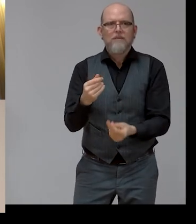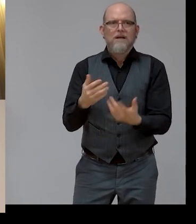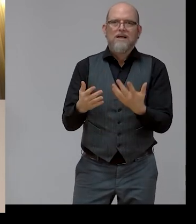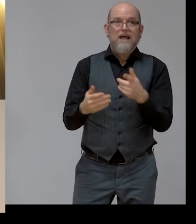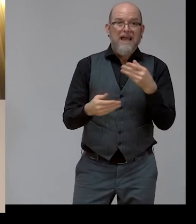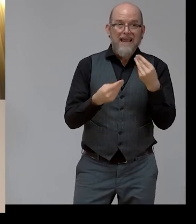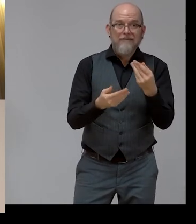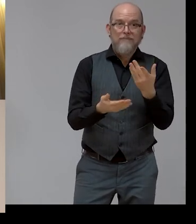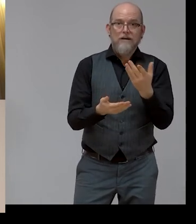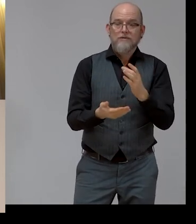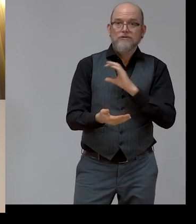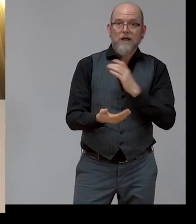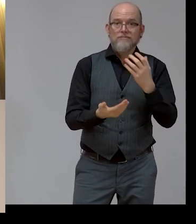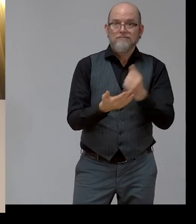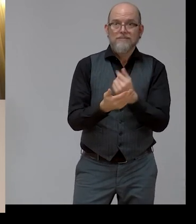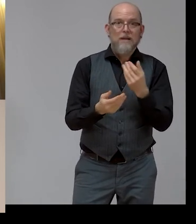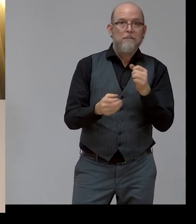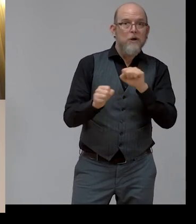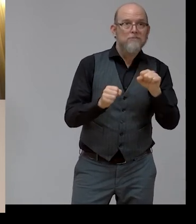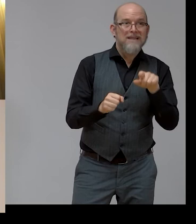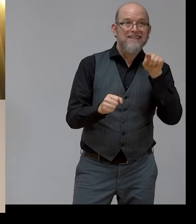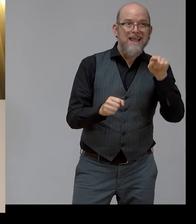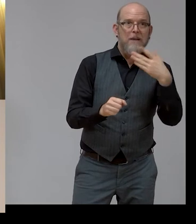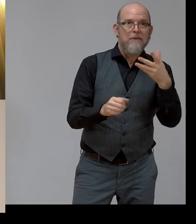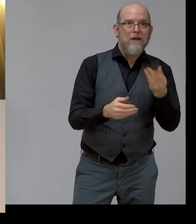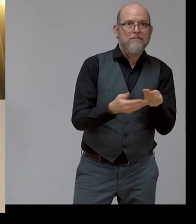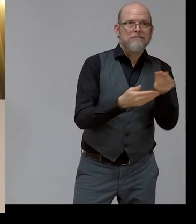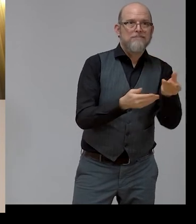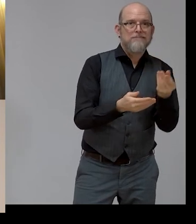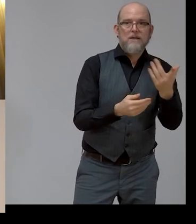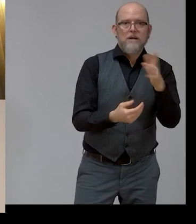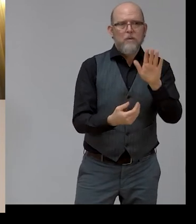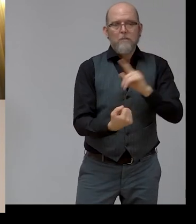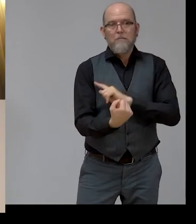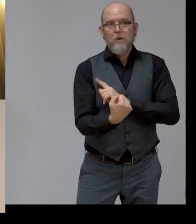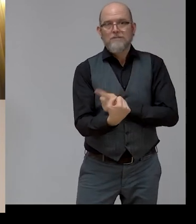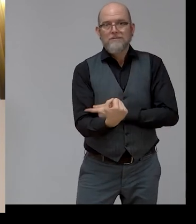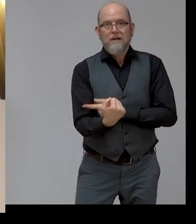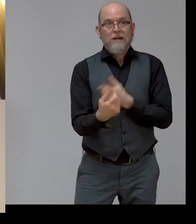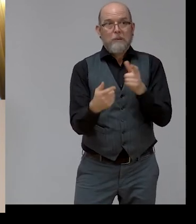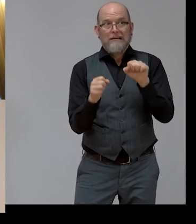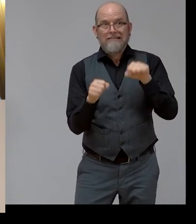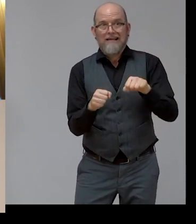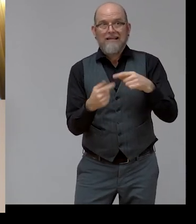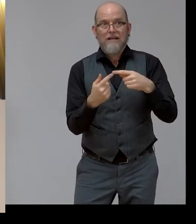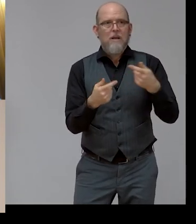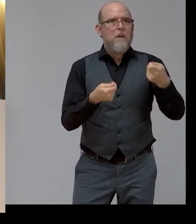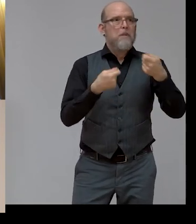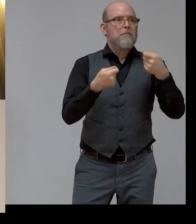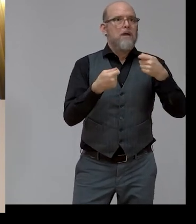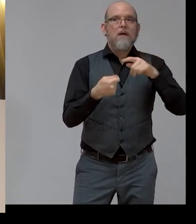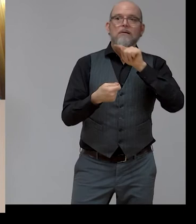see the new employment potentials emerging as we restructure our markets, integrate disability